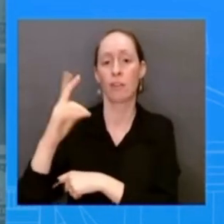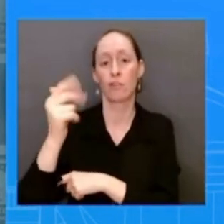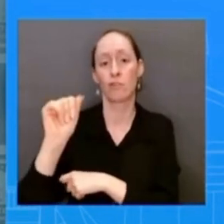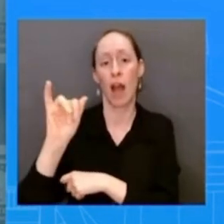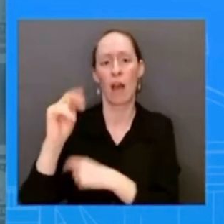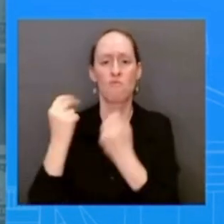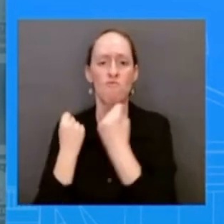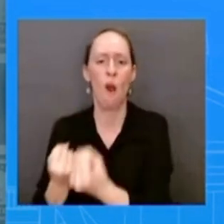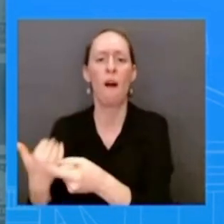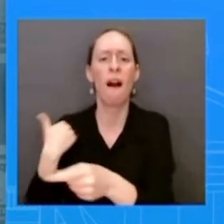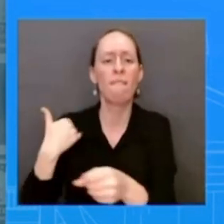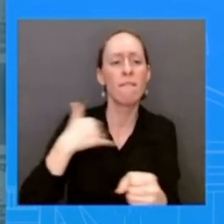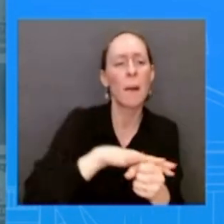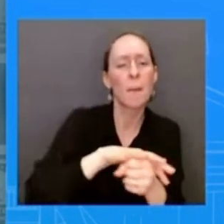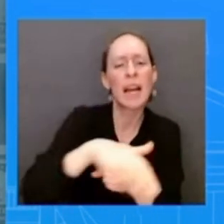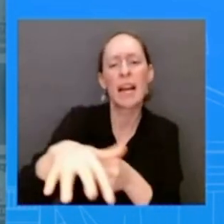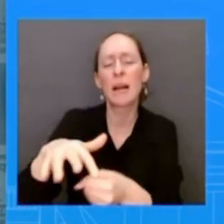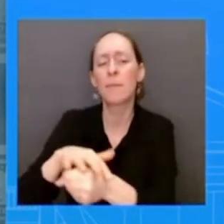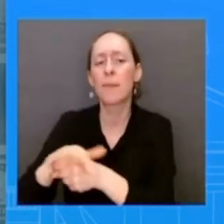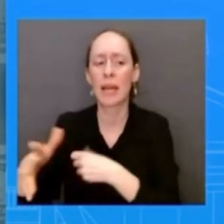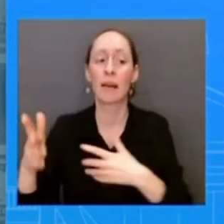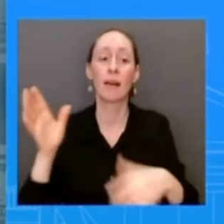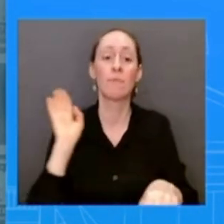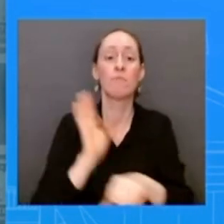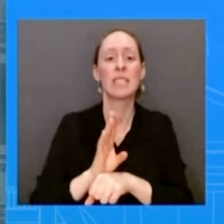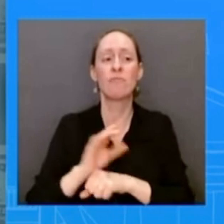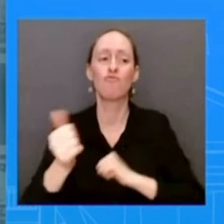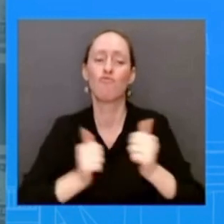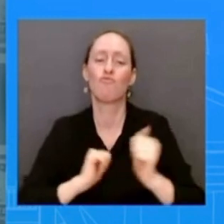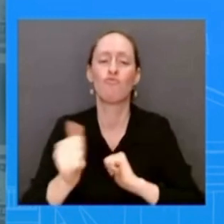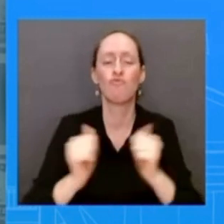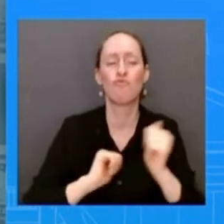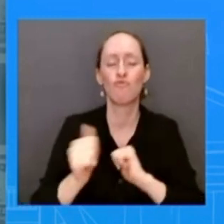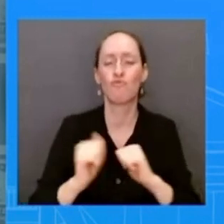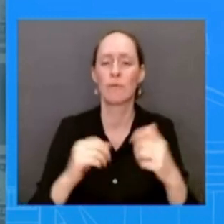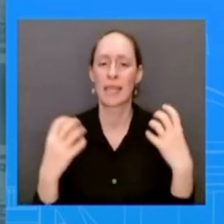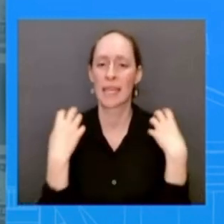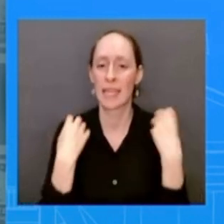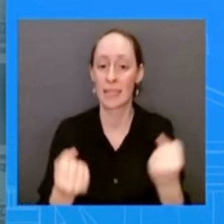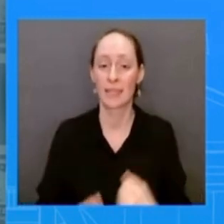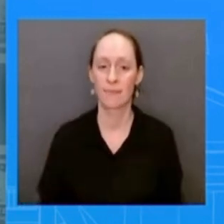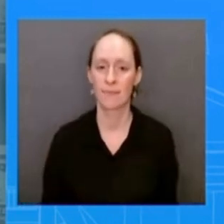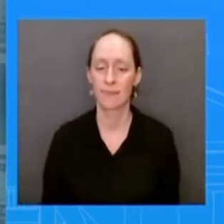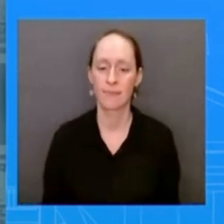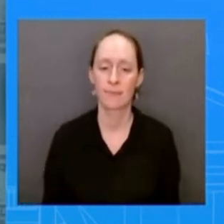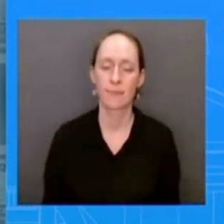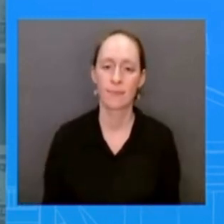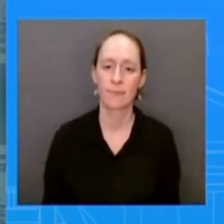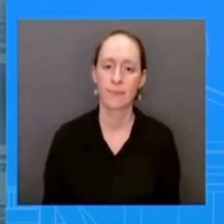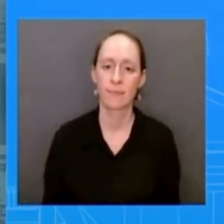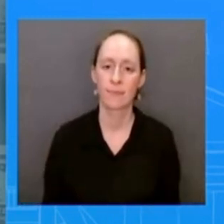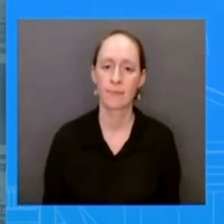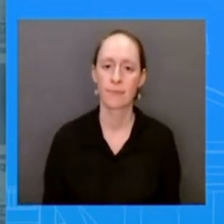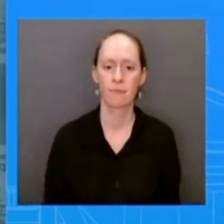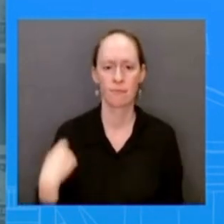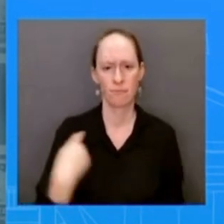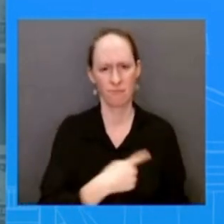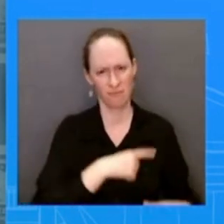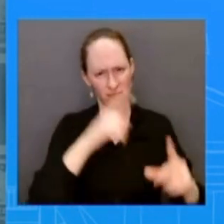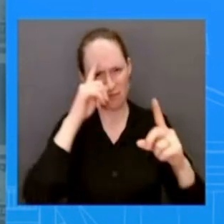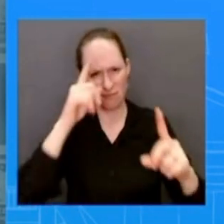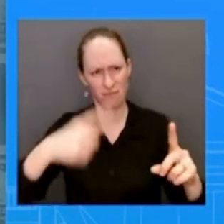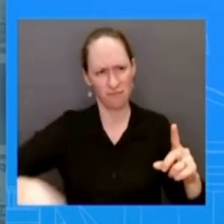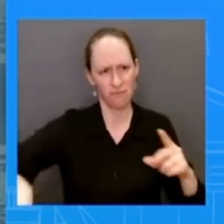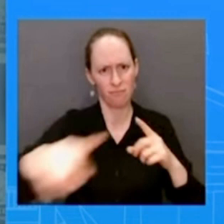bilateral to advance bilaterally to advance deterrence and peace across the indo-pacific and we've supported